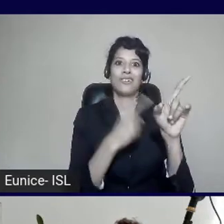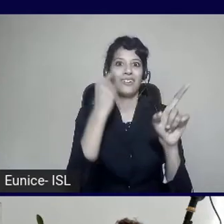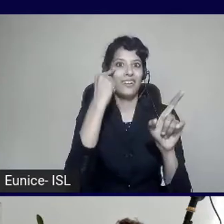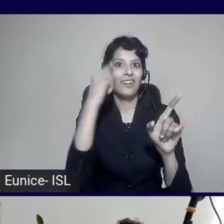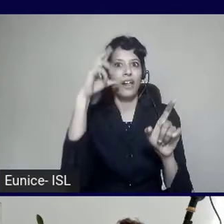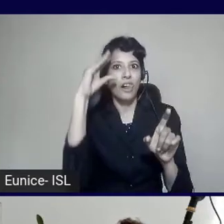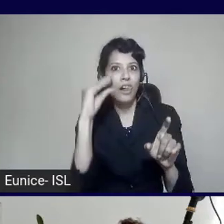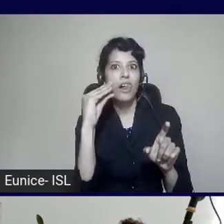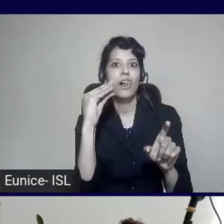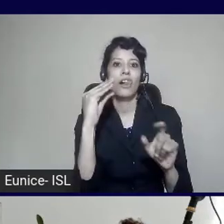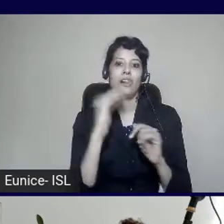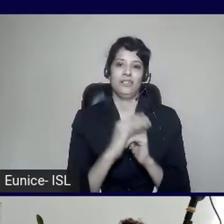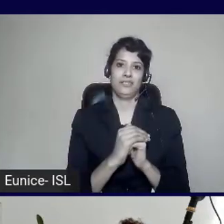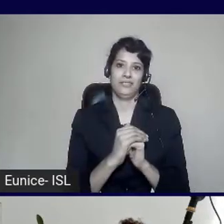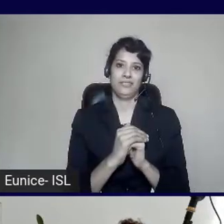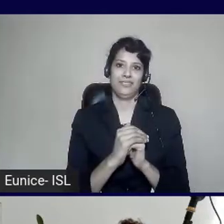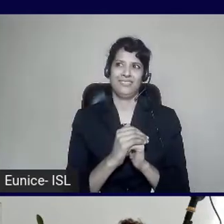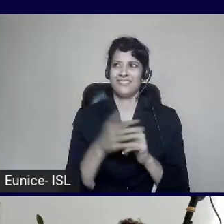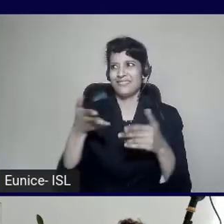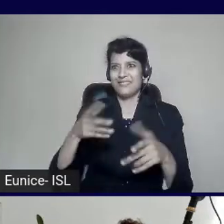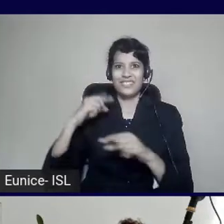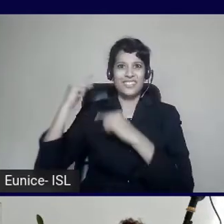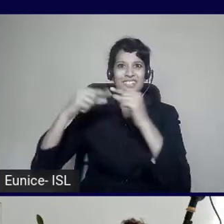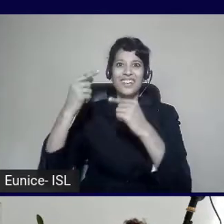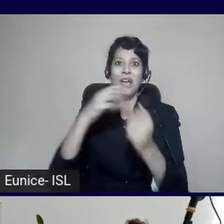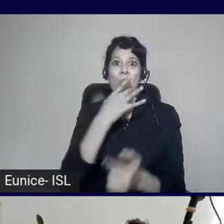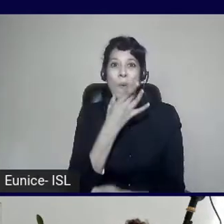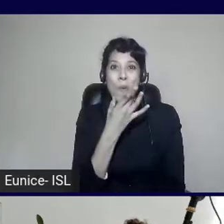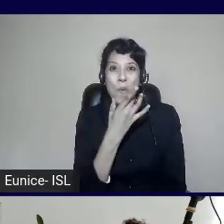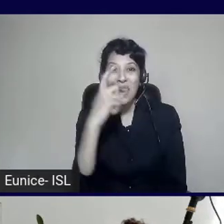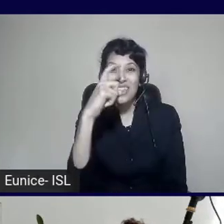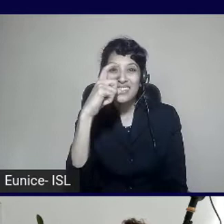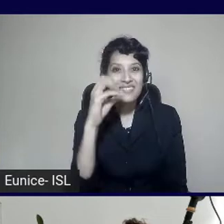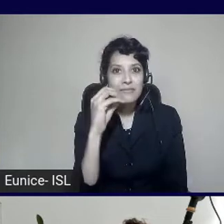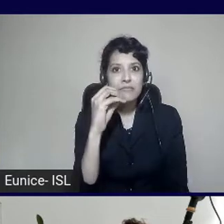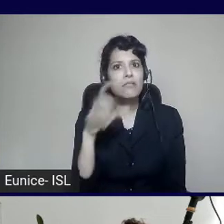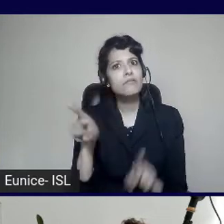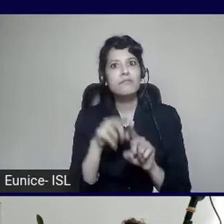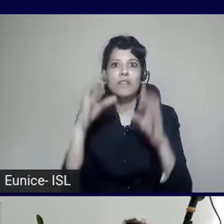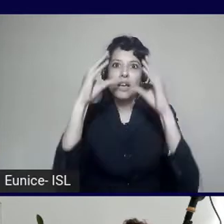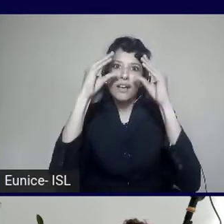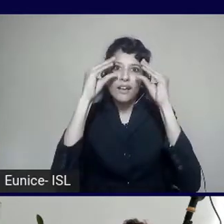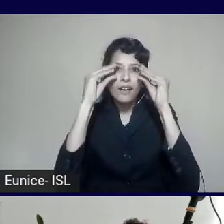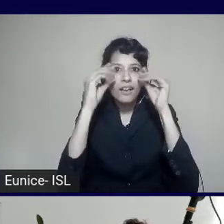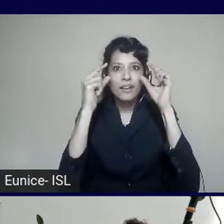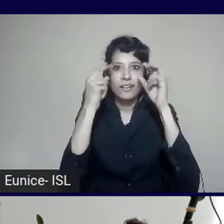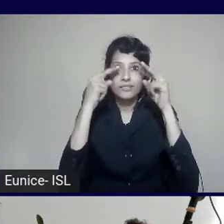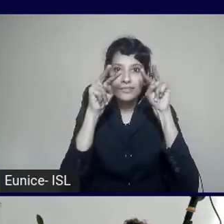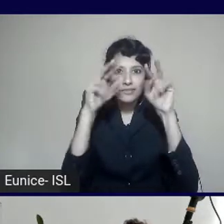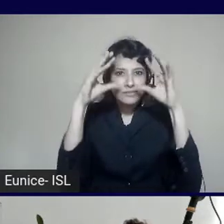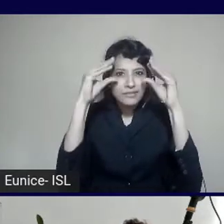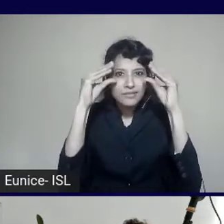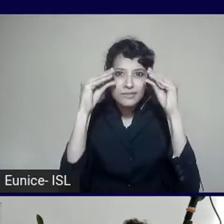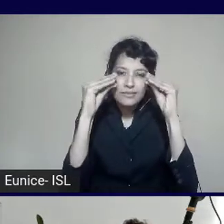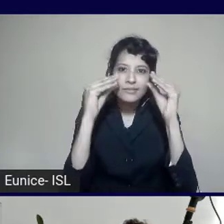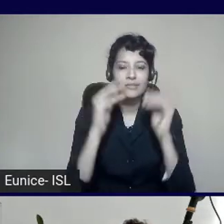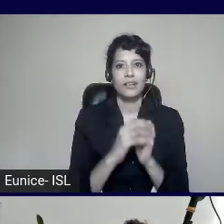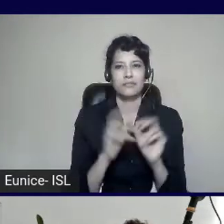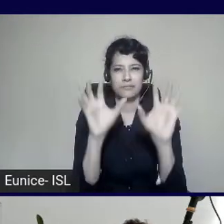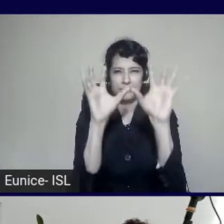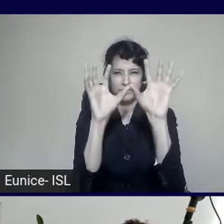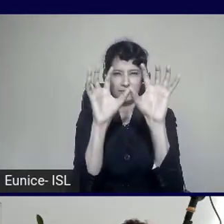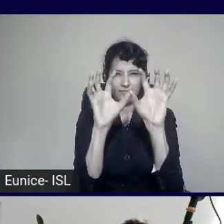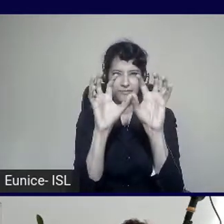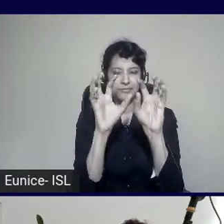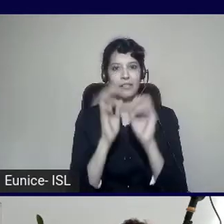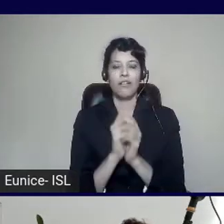the generation over 70. Now, that's a generation that has a trillion-dollar spend per year. And that's